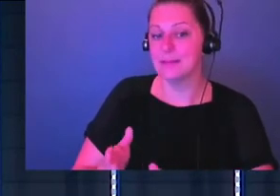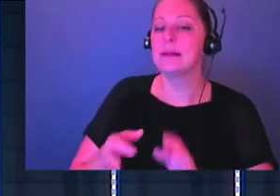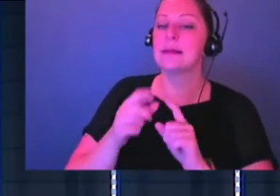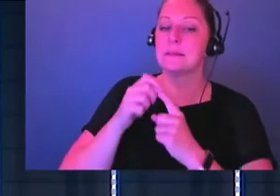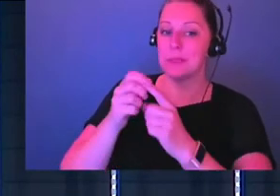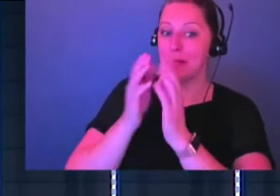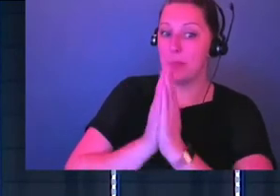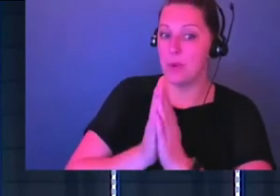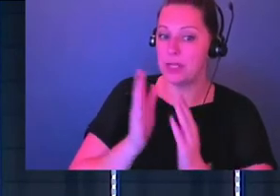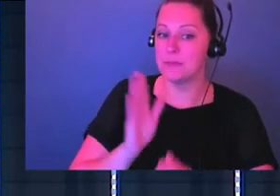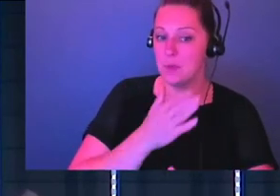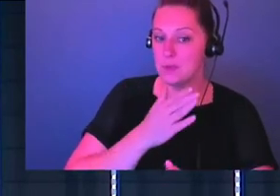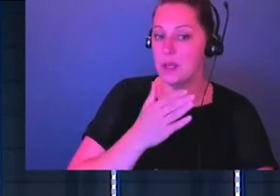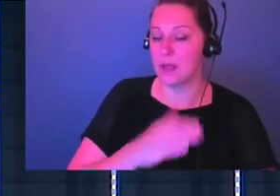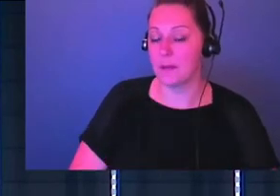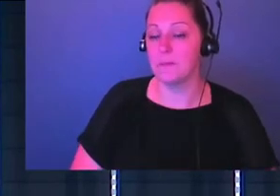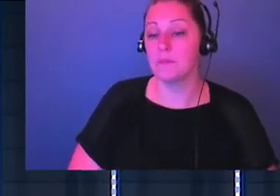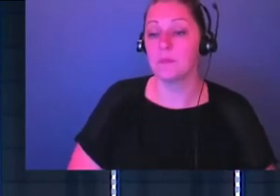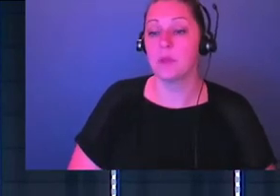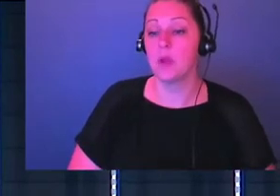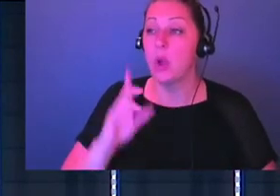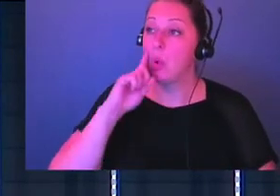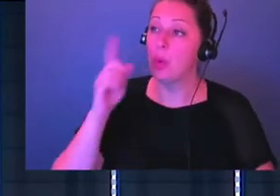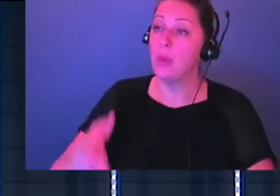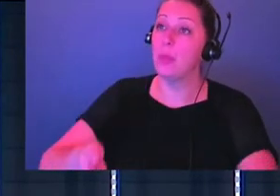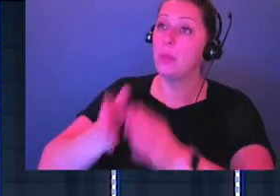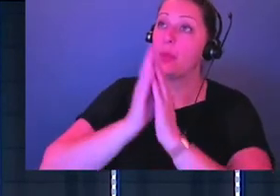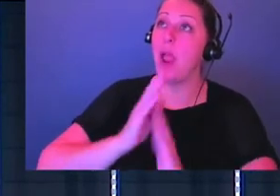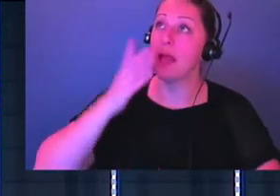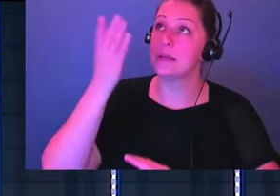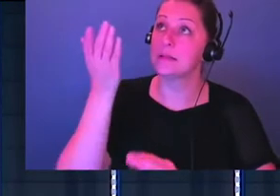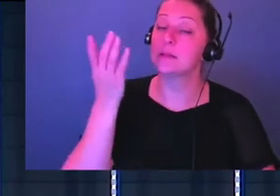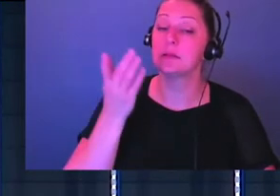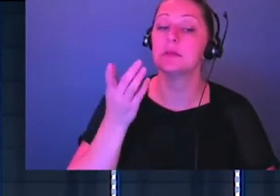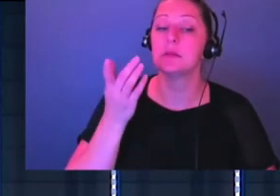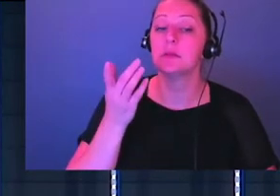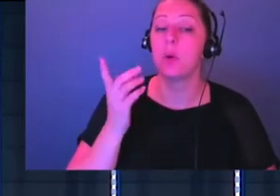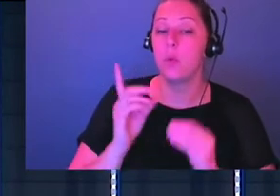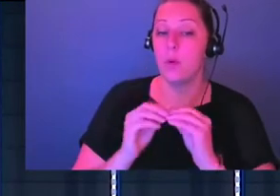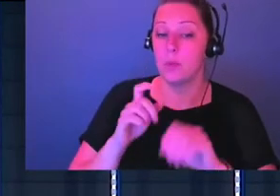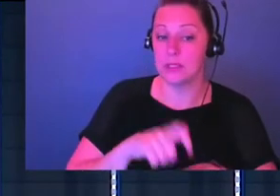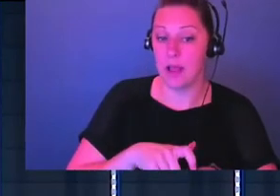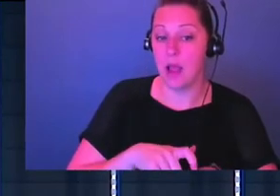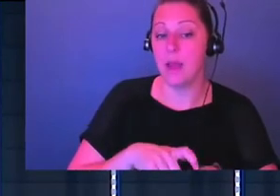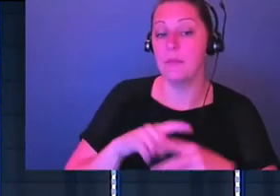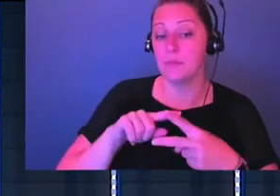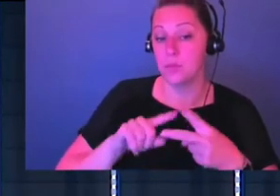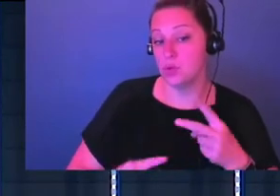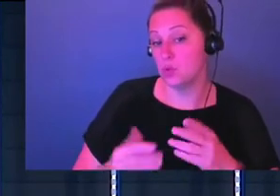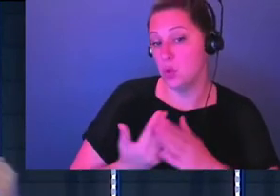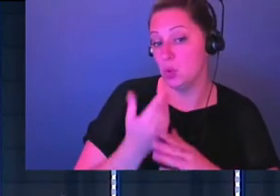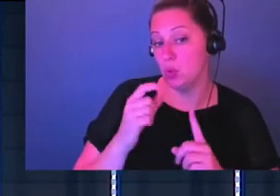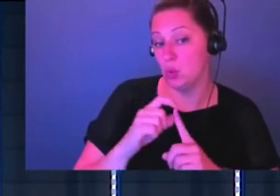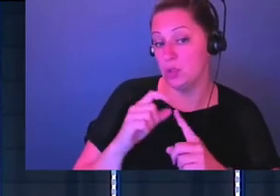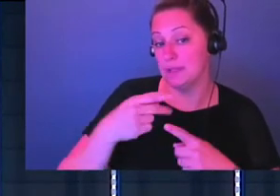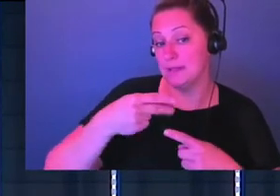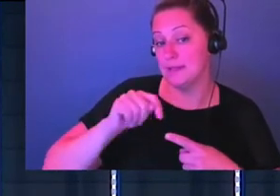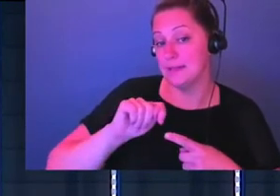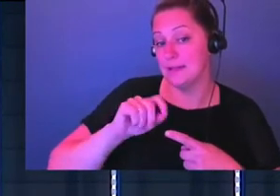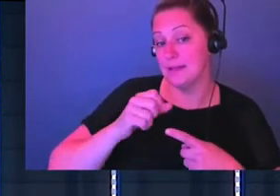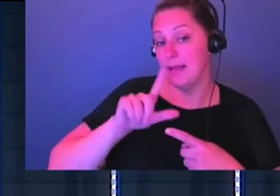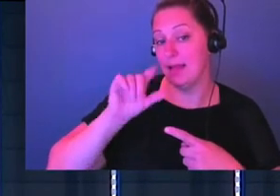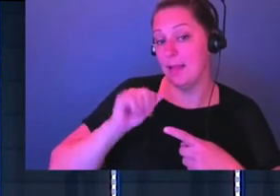So what I'm going do is talk about giving God praise one more time. We just talked through those two words. Okay. Again, Tehillah and Zammar. Everybody say Tehillah.